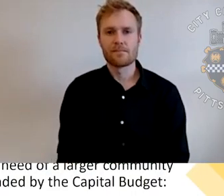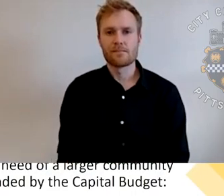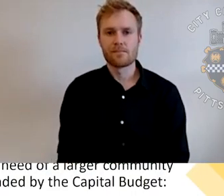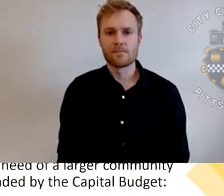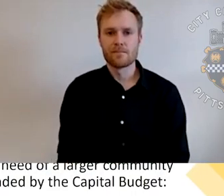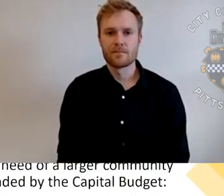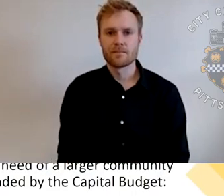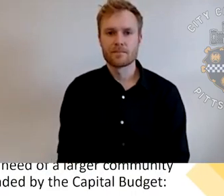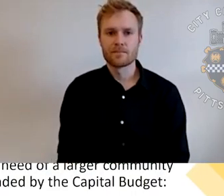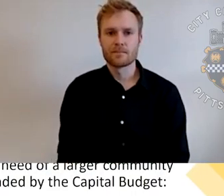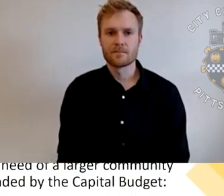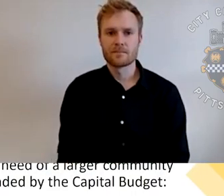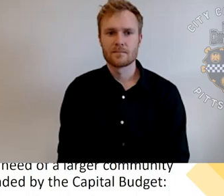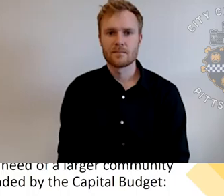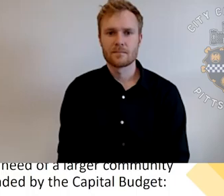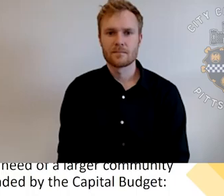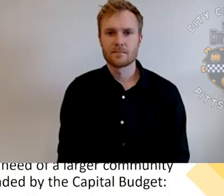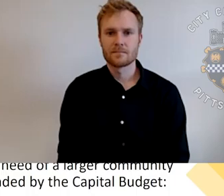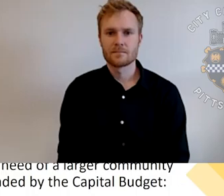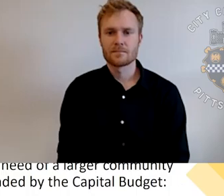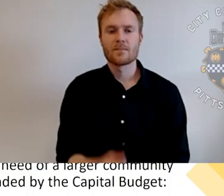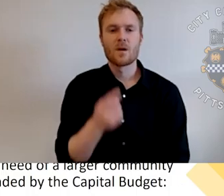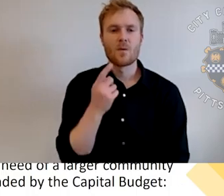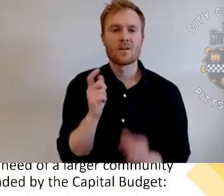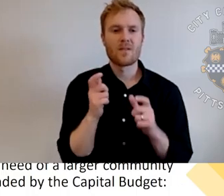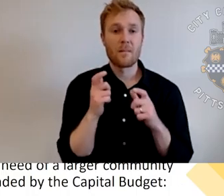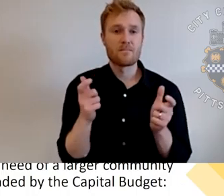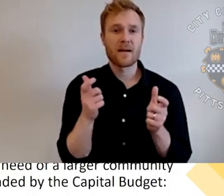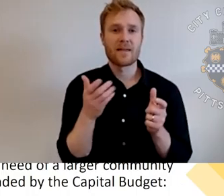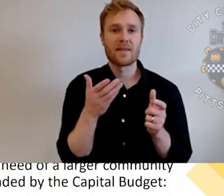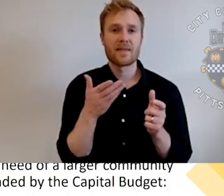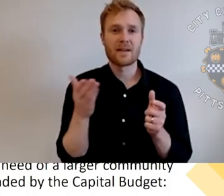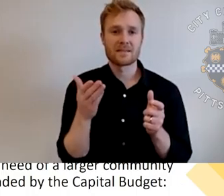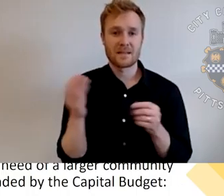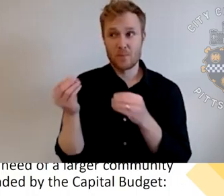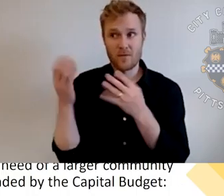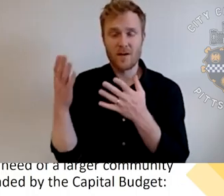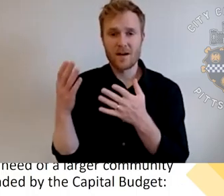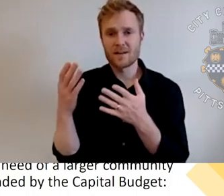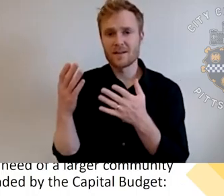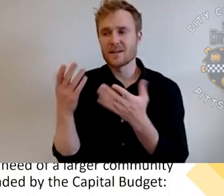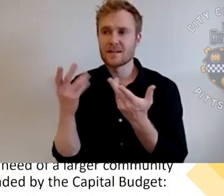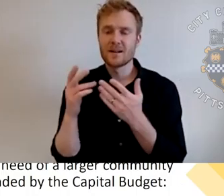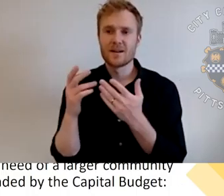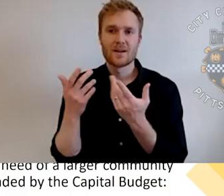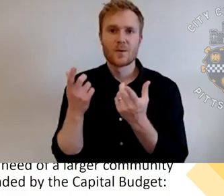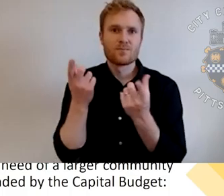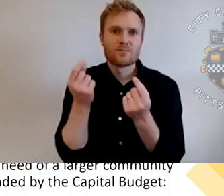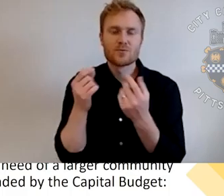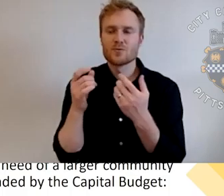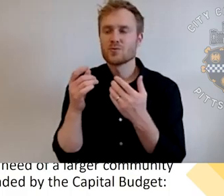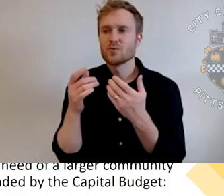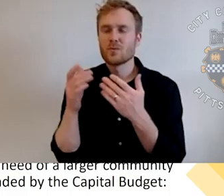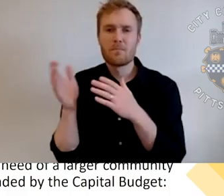And, um, one of the bigger things, um, that provided direction for our planning work